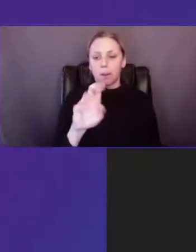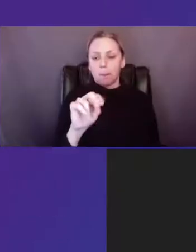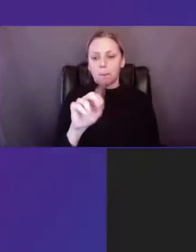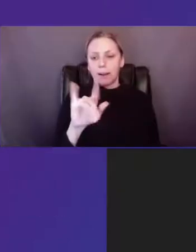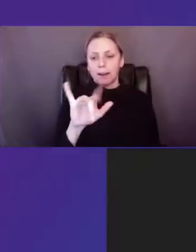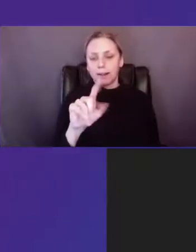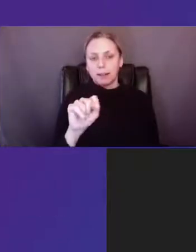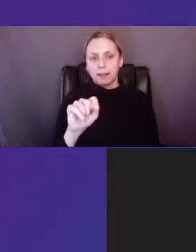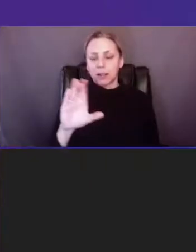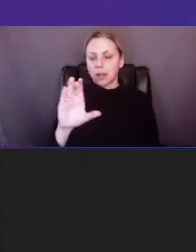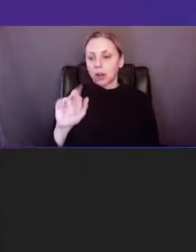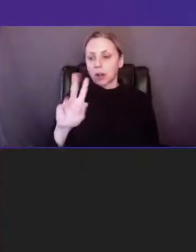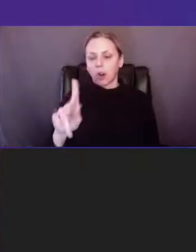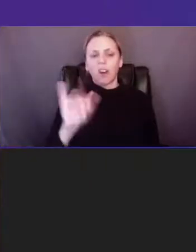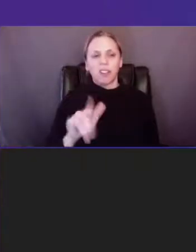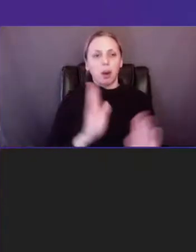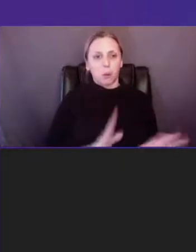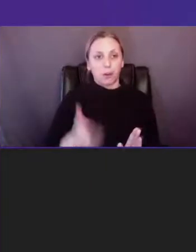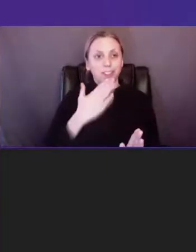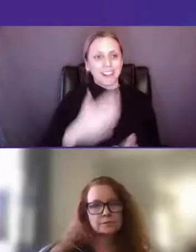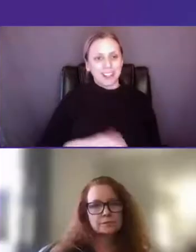in that order. Thank you.